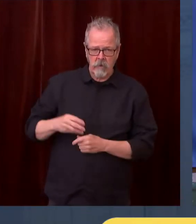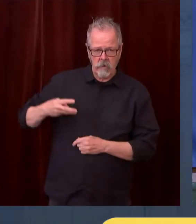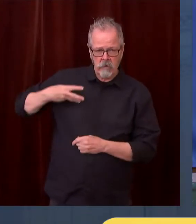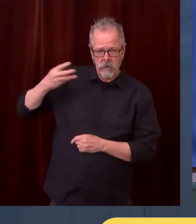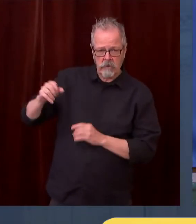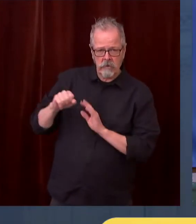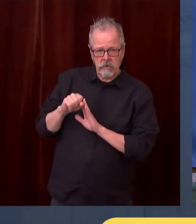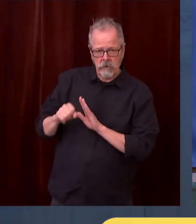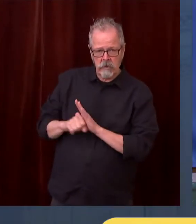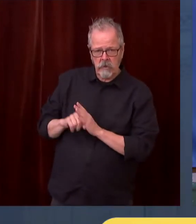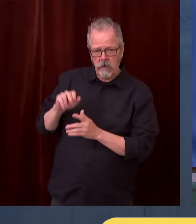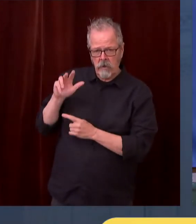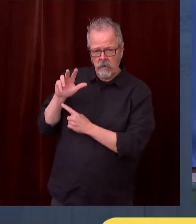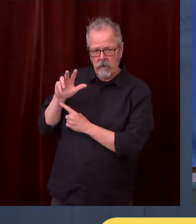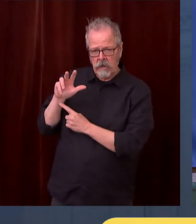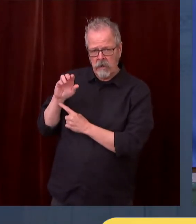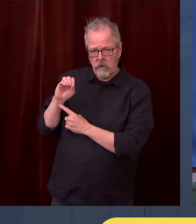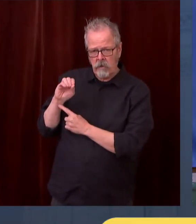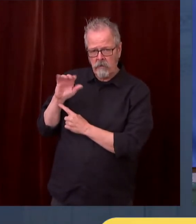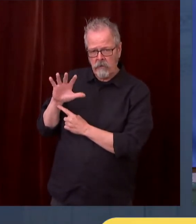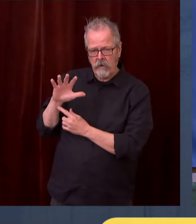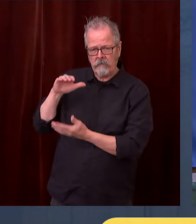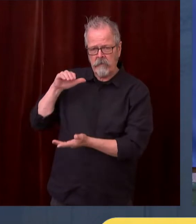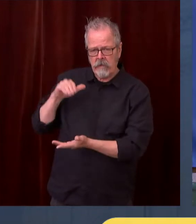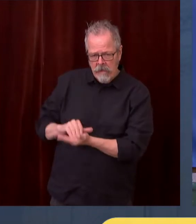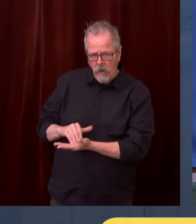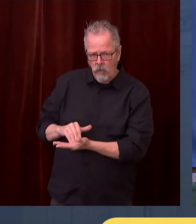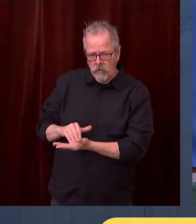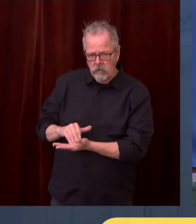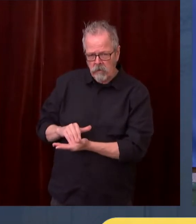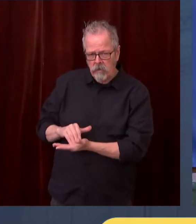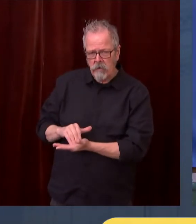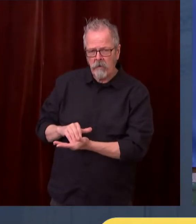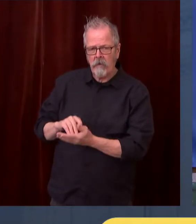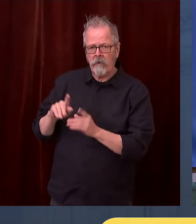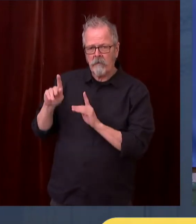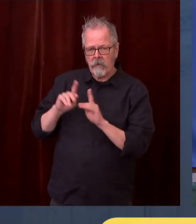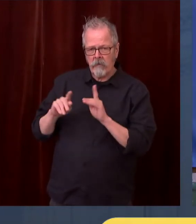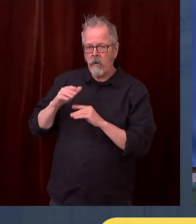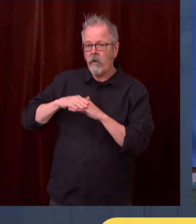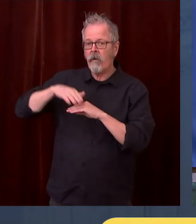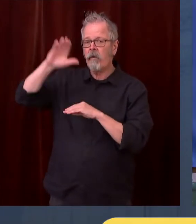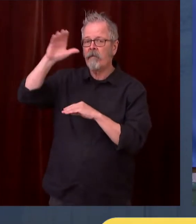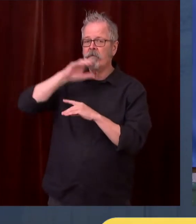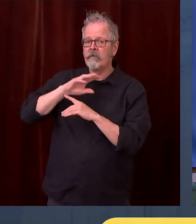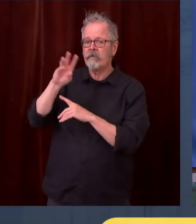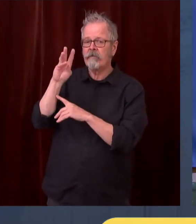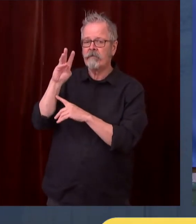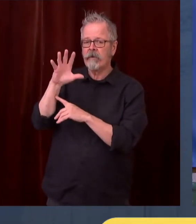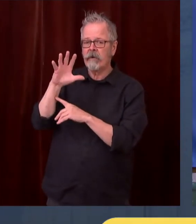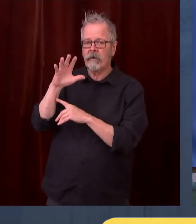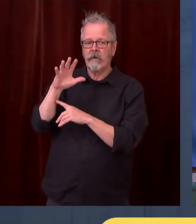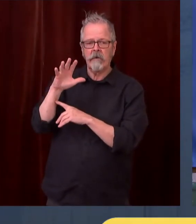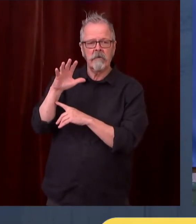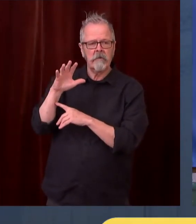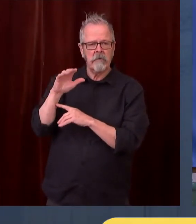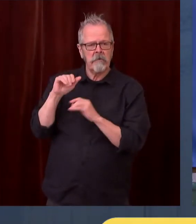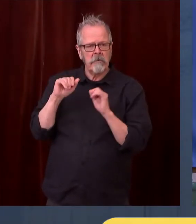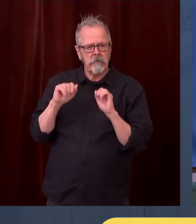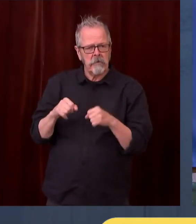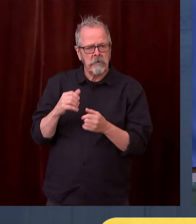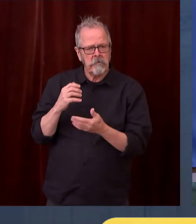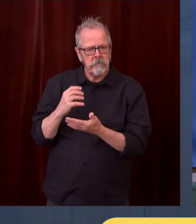vaccinated, even though they have been eligible for several months now. This is extremely concerning to us